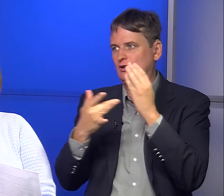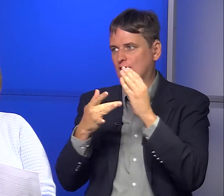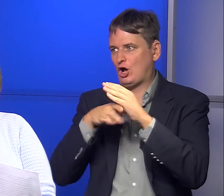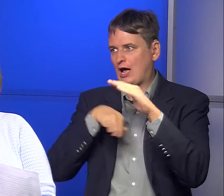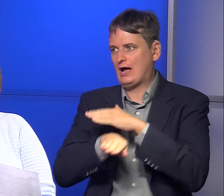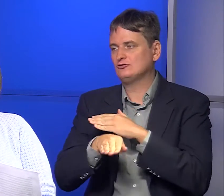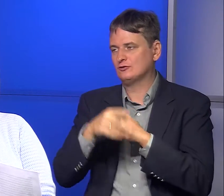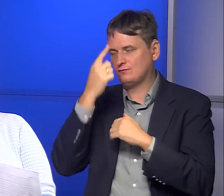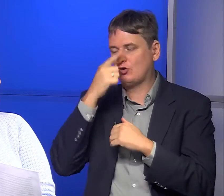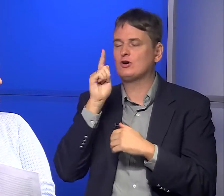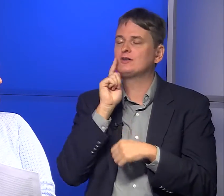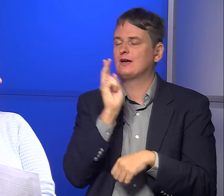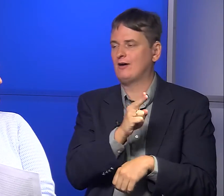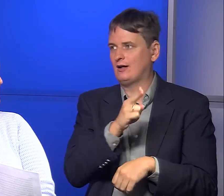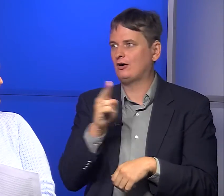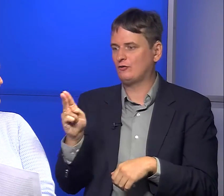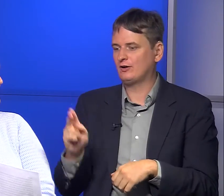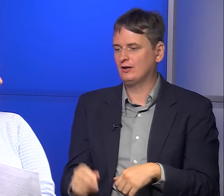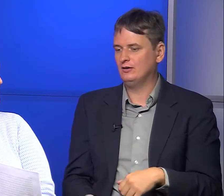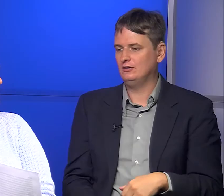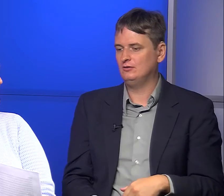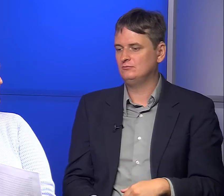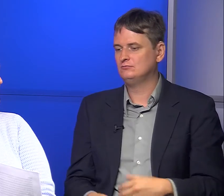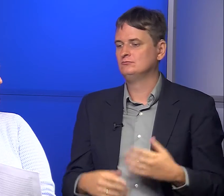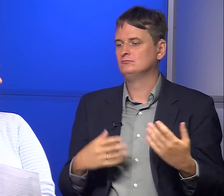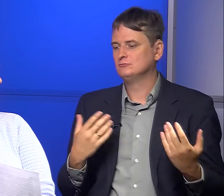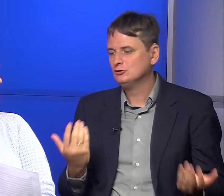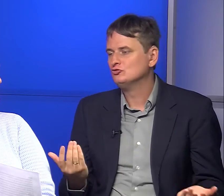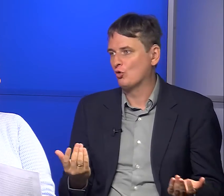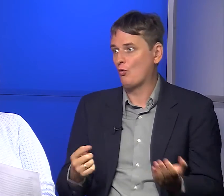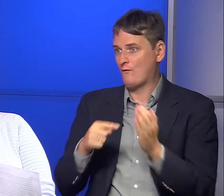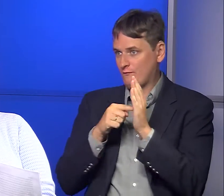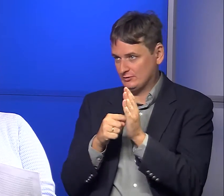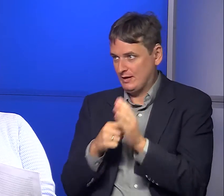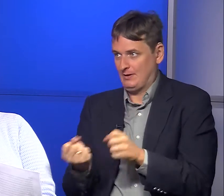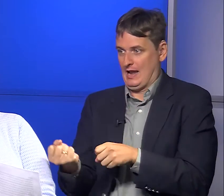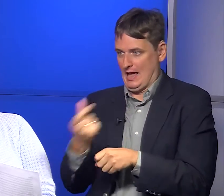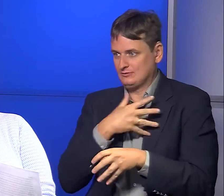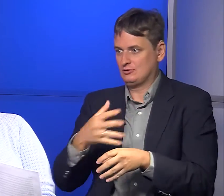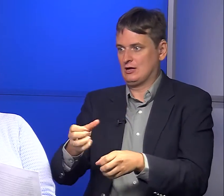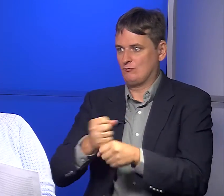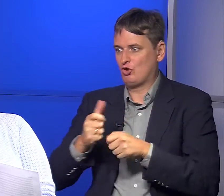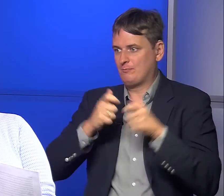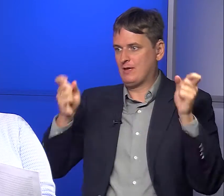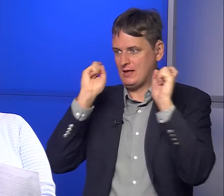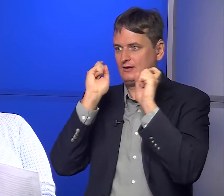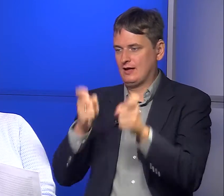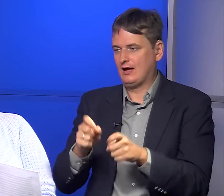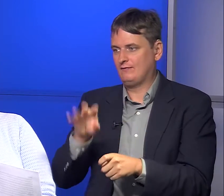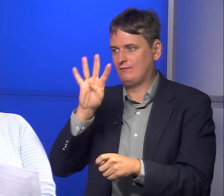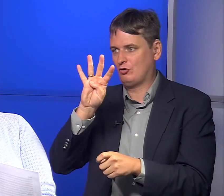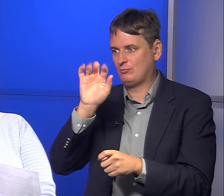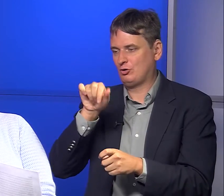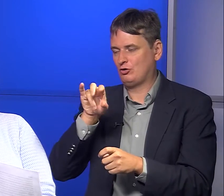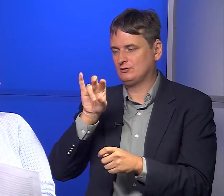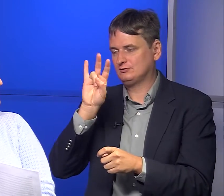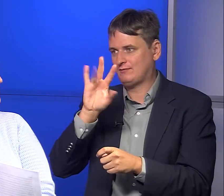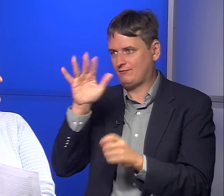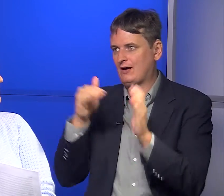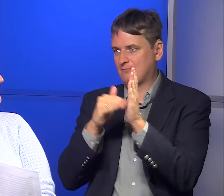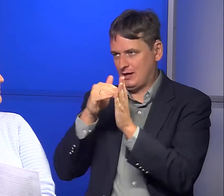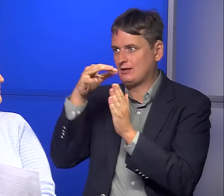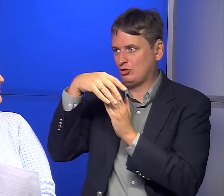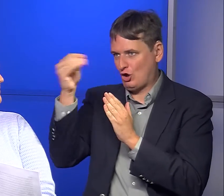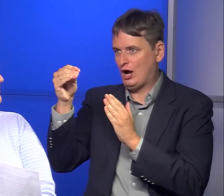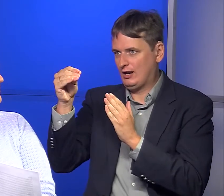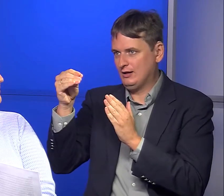centers. We conduct a wide variety of research related to accessibility technologies for deaf and hard of hearing. For example, we just received a